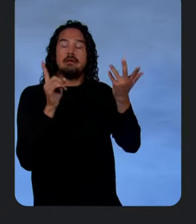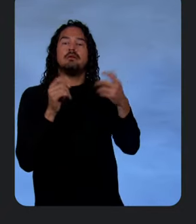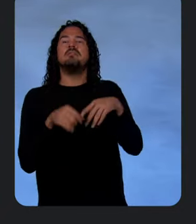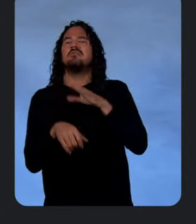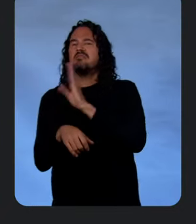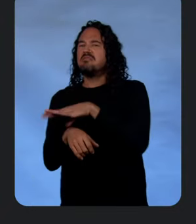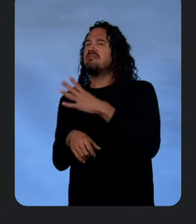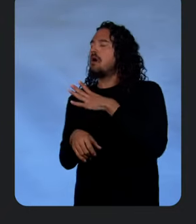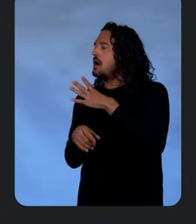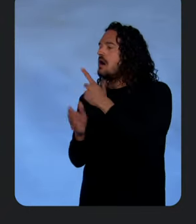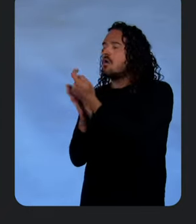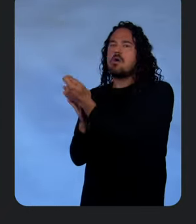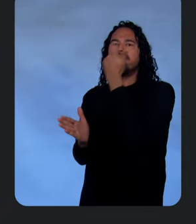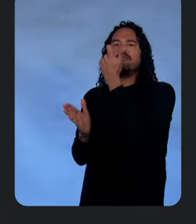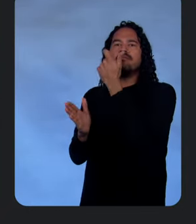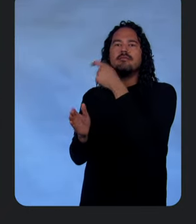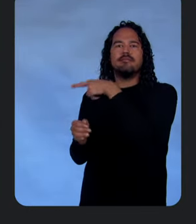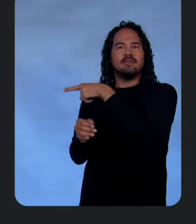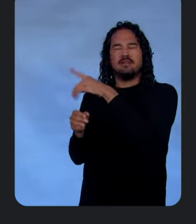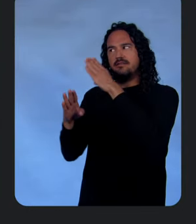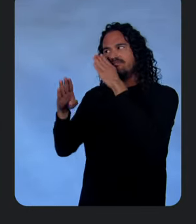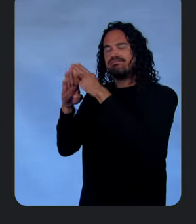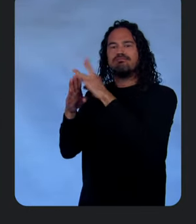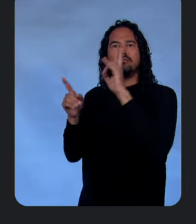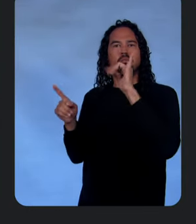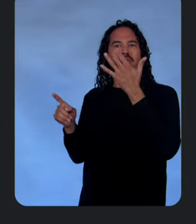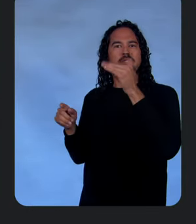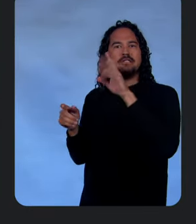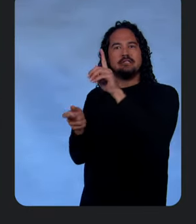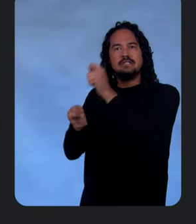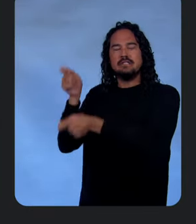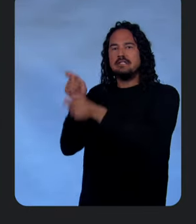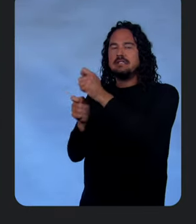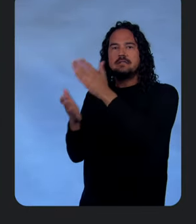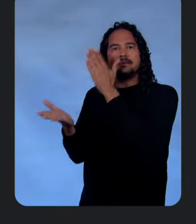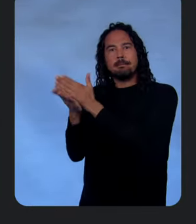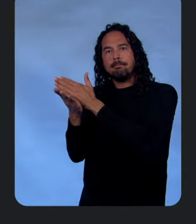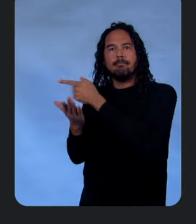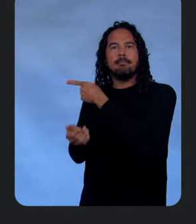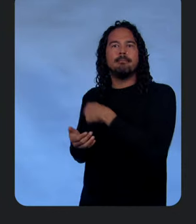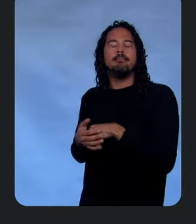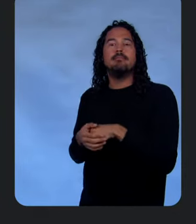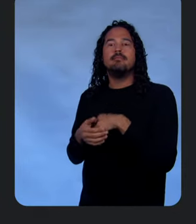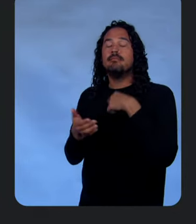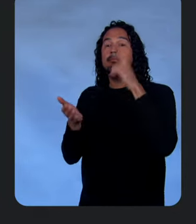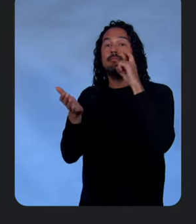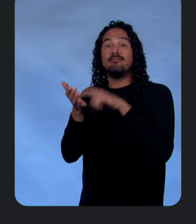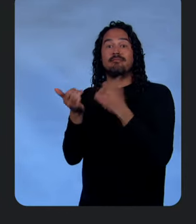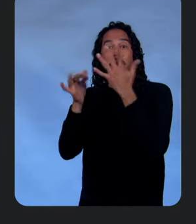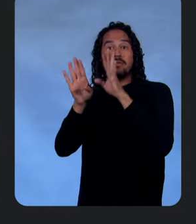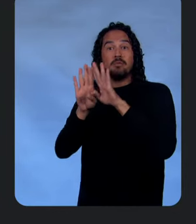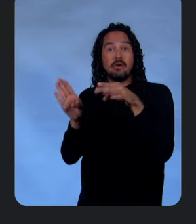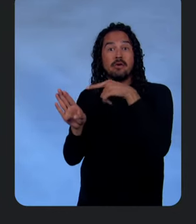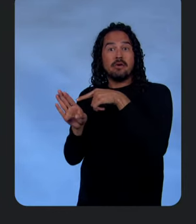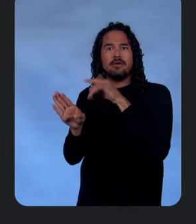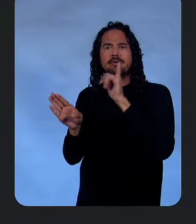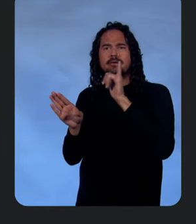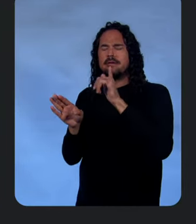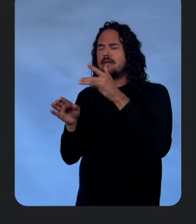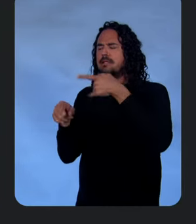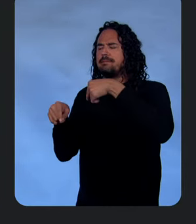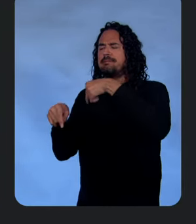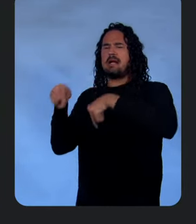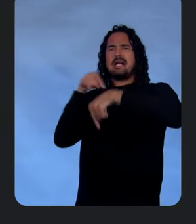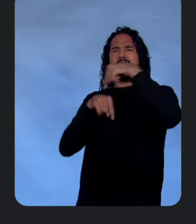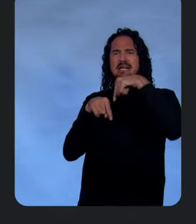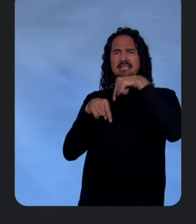after this. Yeah. All right. We do actually have a problem, right? So, let's figure out what we need to do to back this out because we want to make sure that